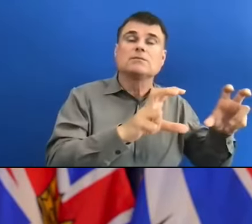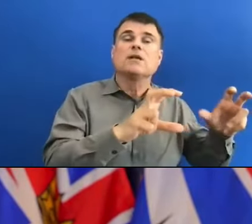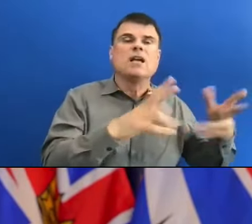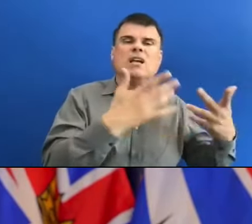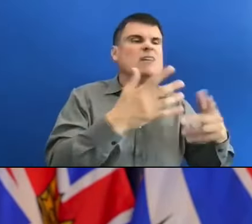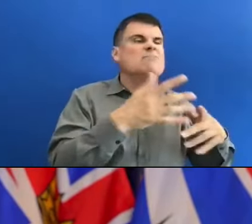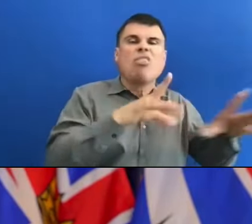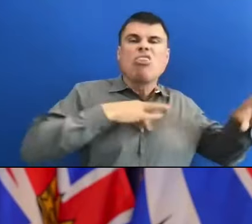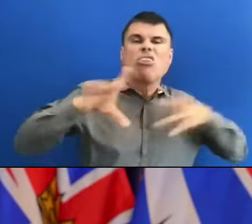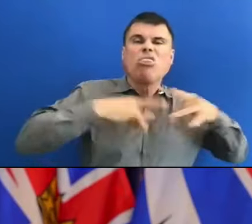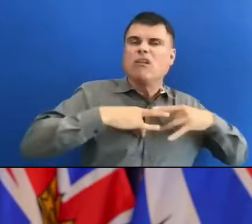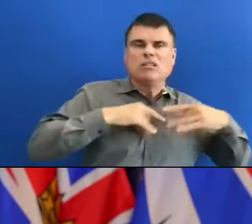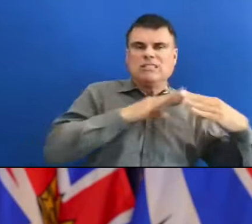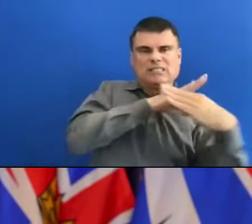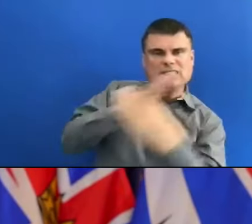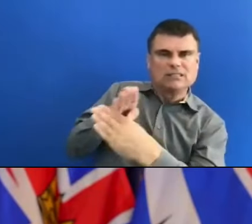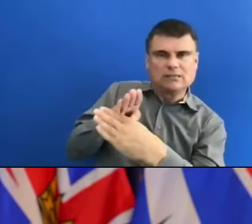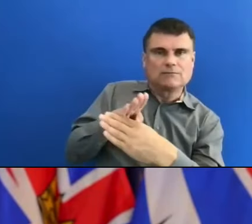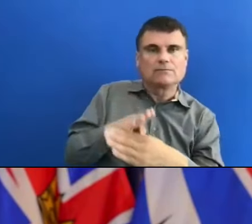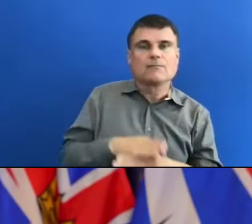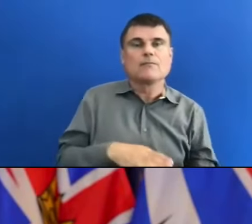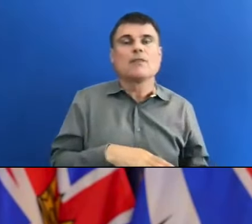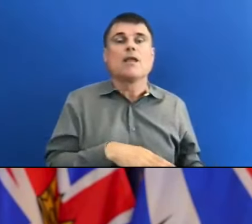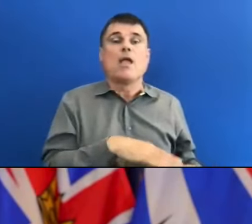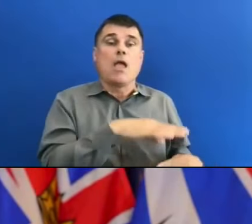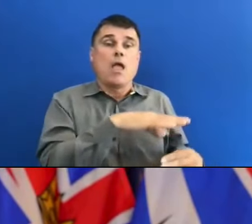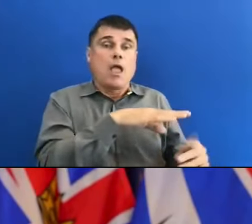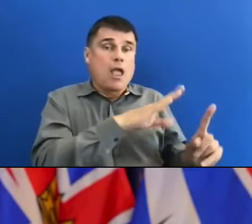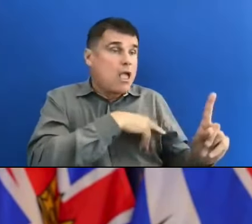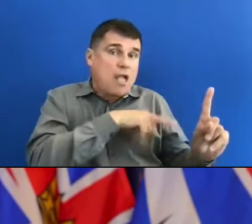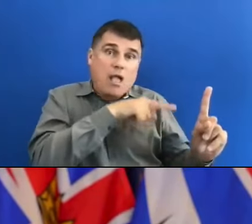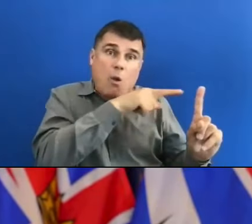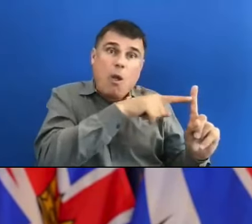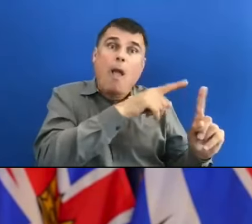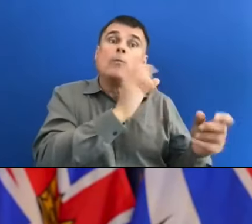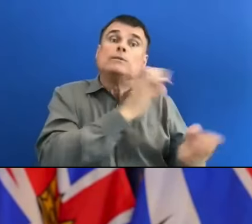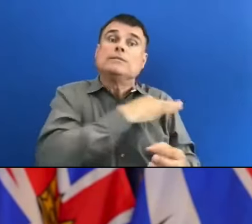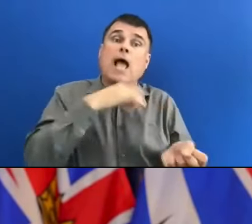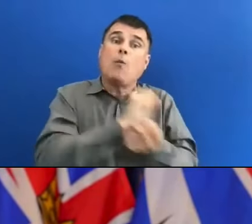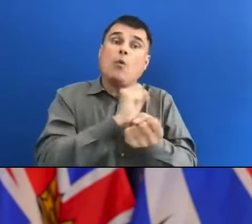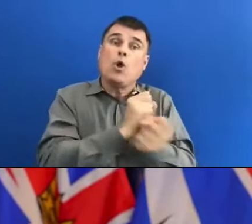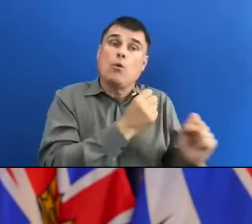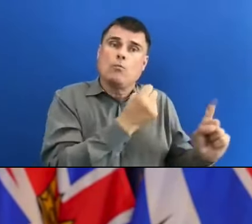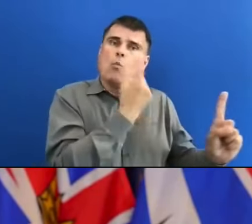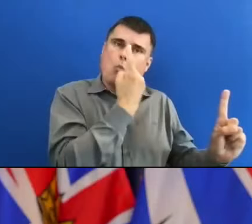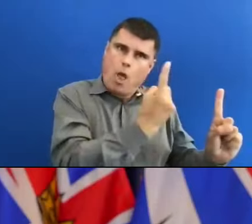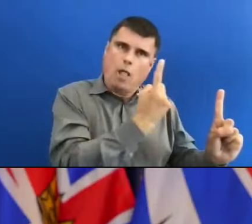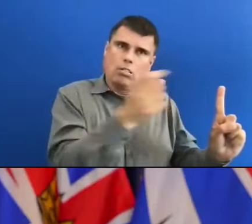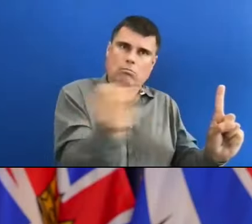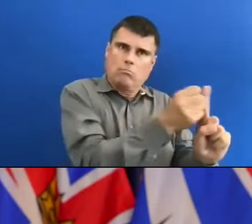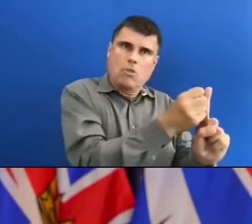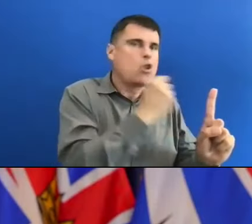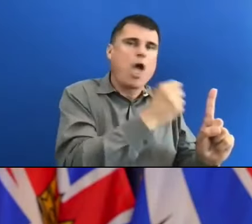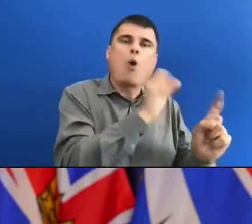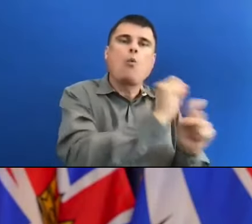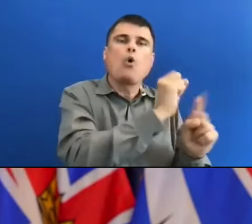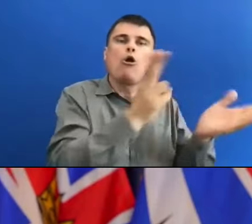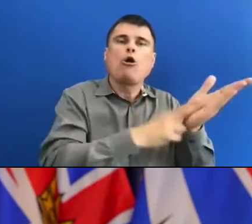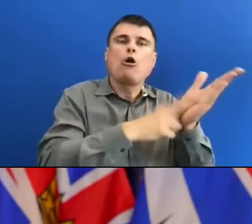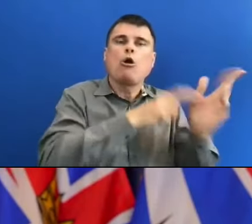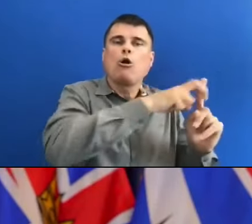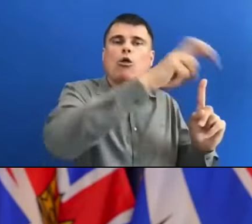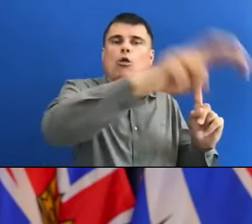to wage leveling and improvement in the working conditions of long-term care workers.